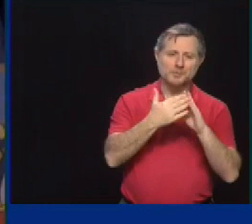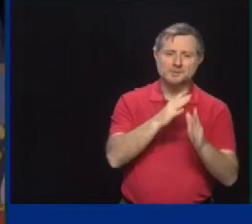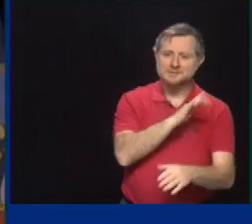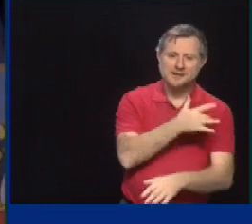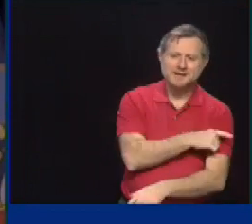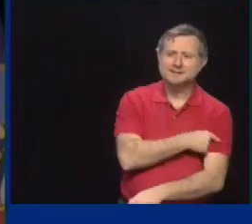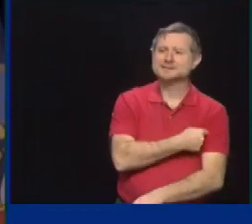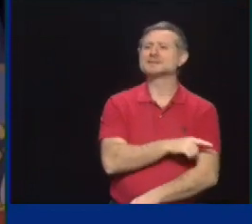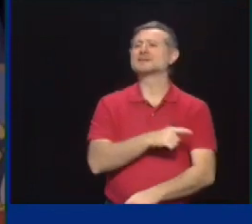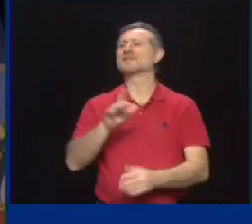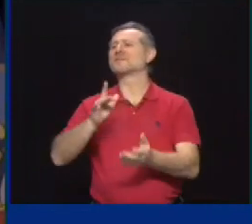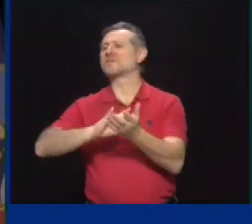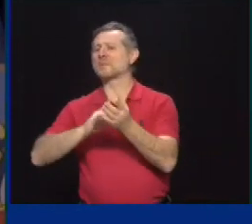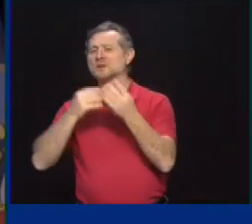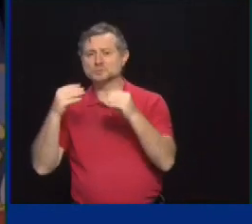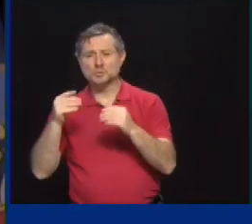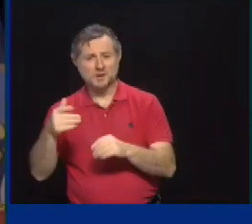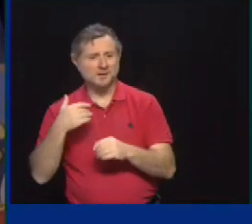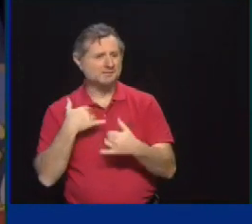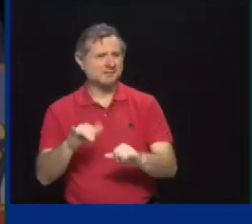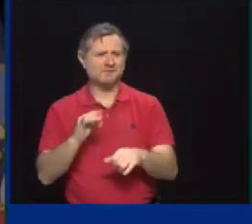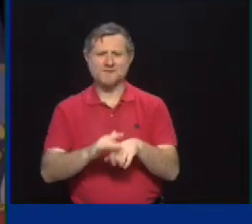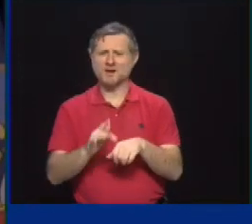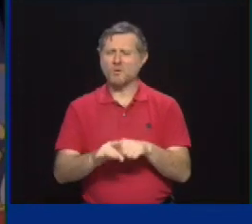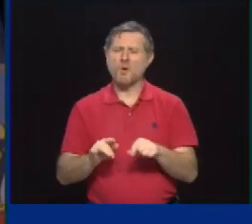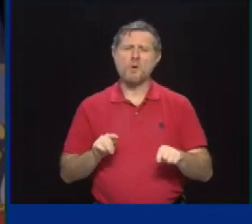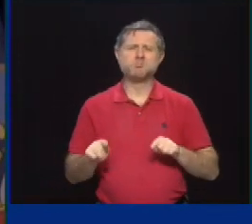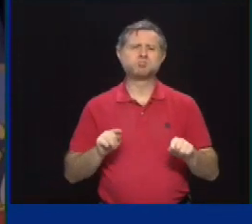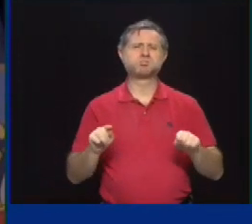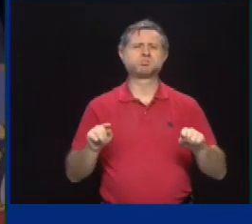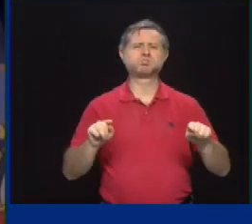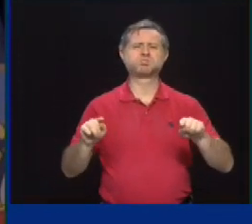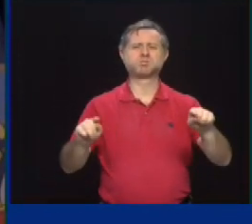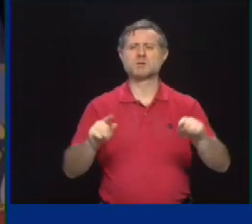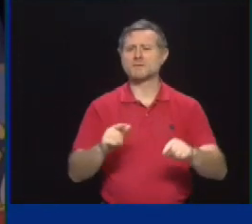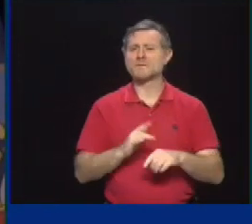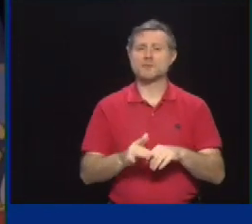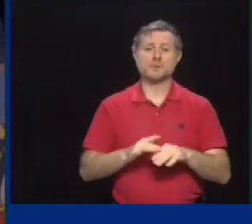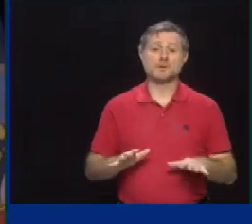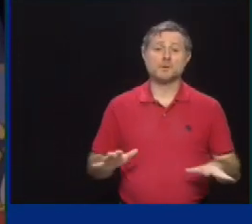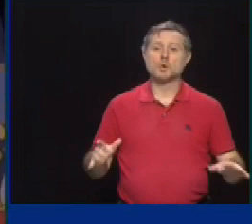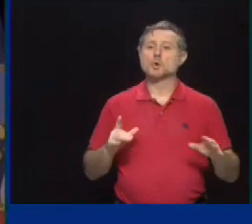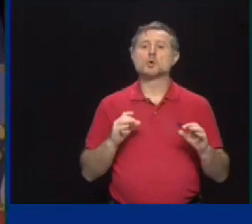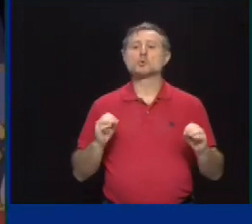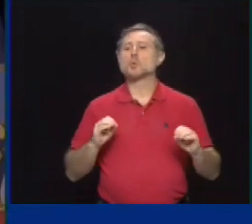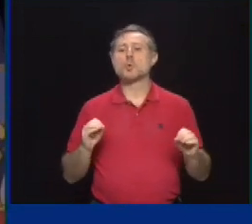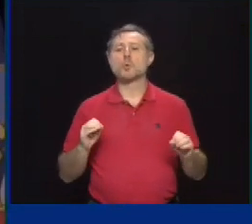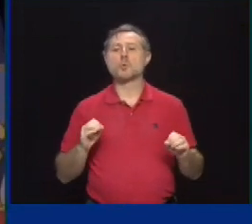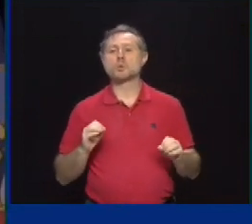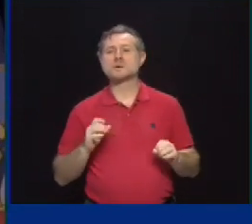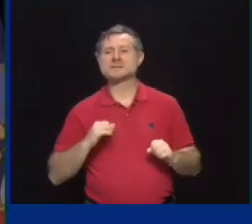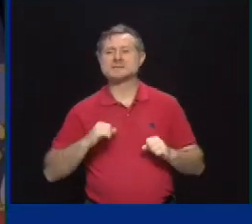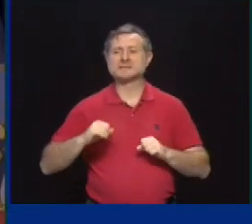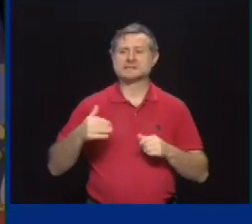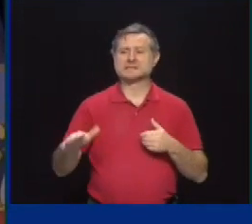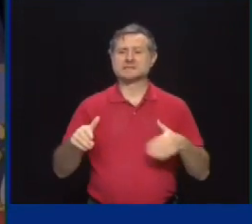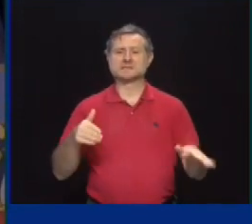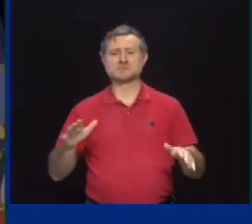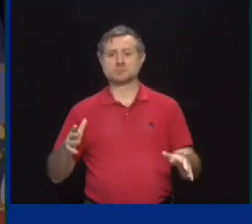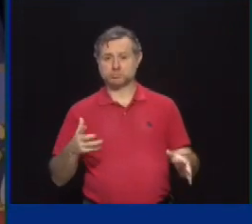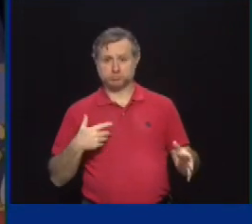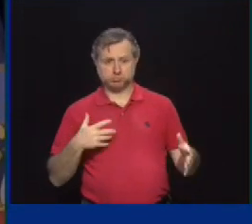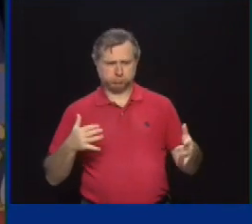corner has a pharmacy. That's where it's also available. So I have no hesitation to scale up and do mass vac sites, but I'm not